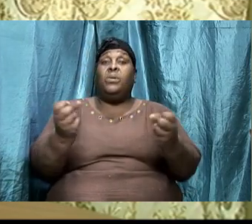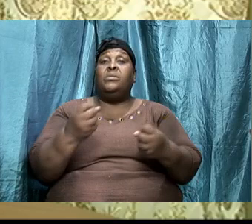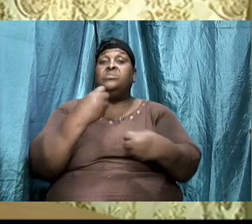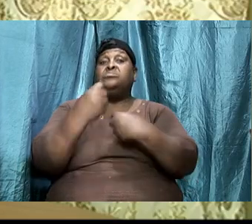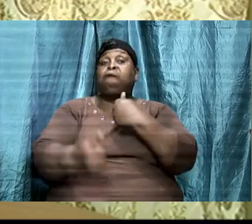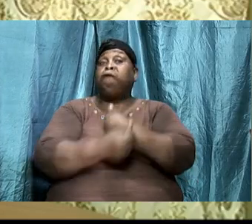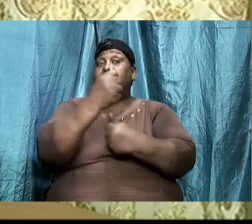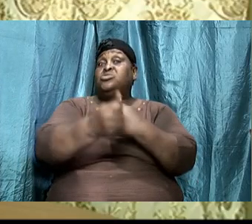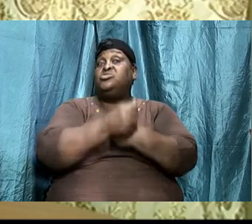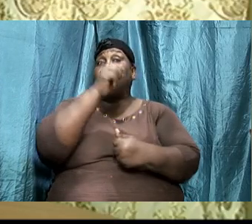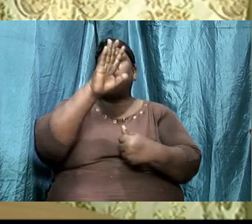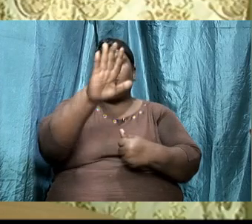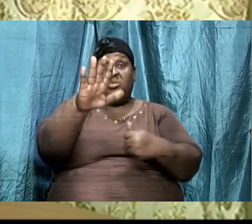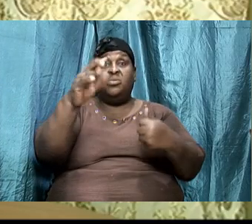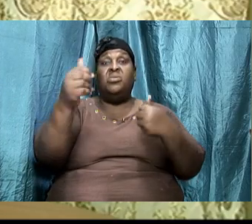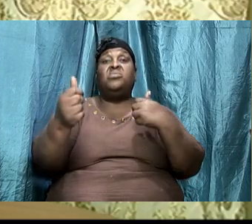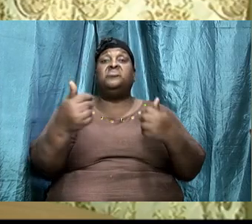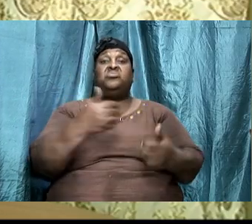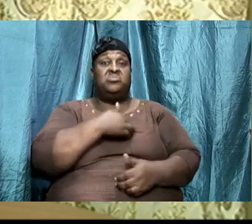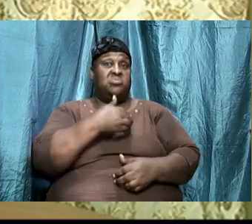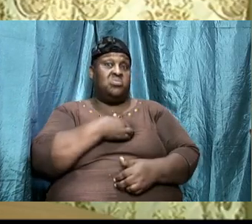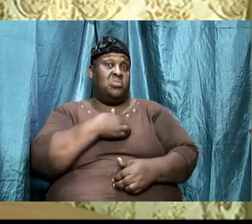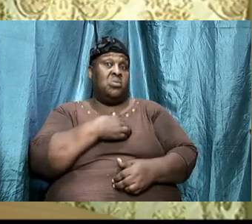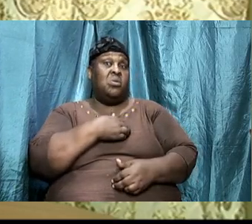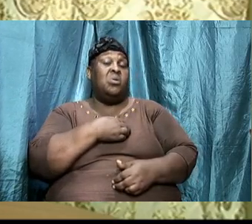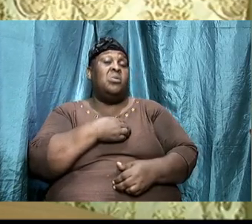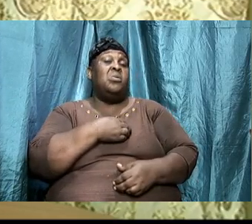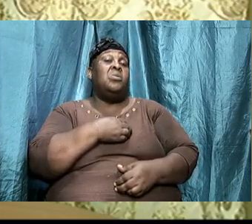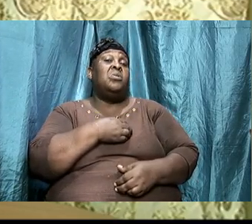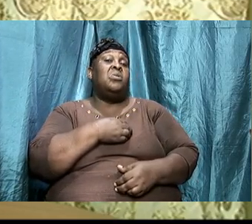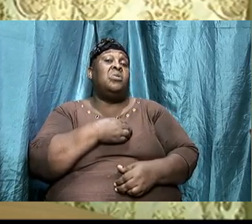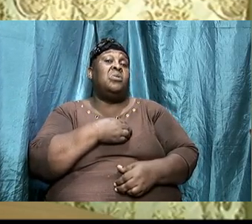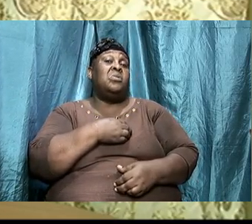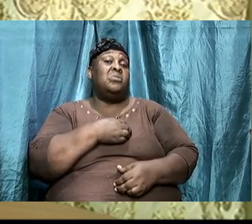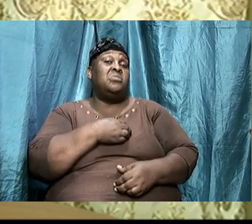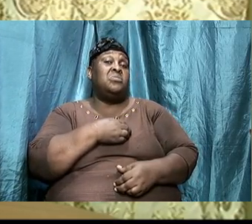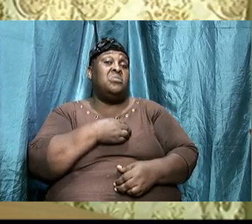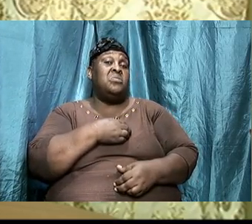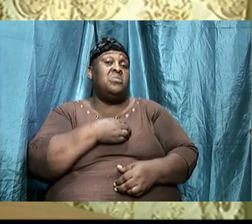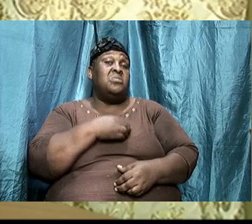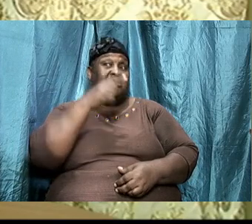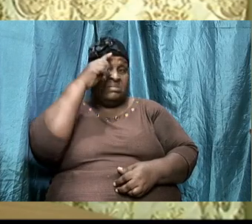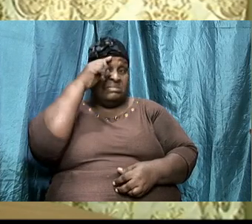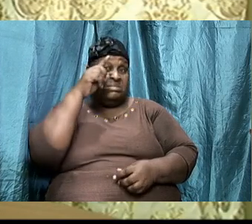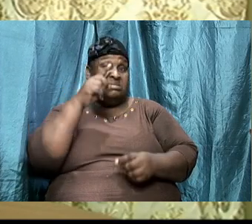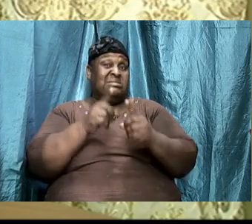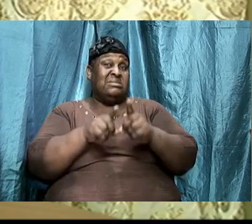and his intent towards us is evil continually.